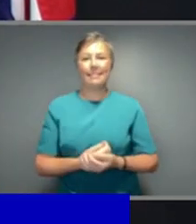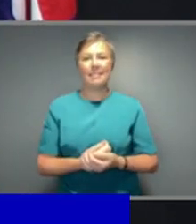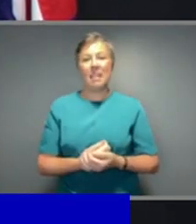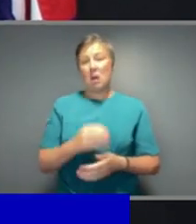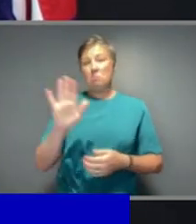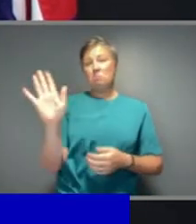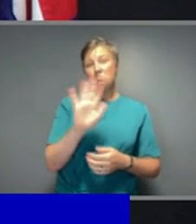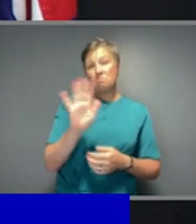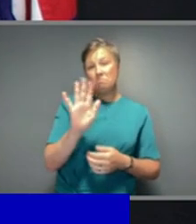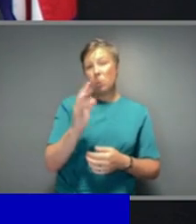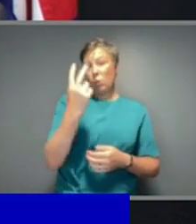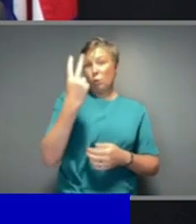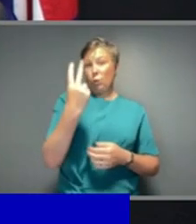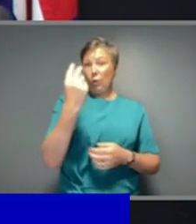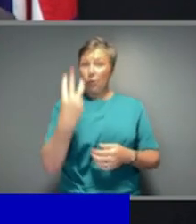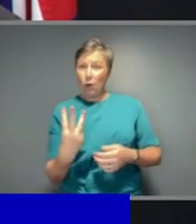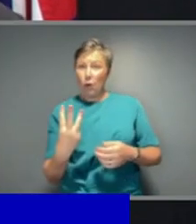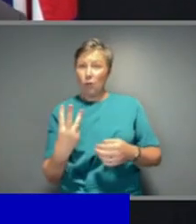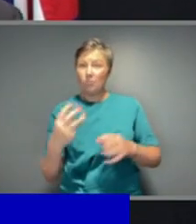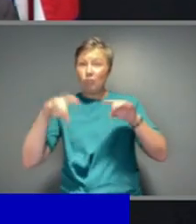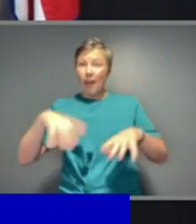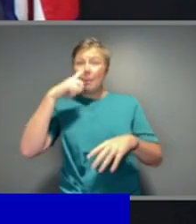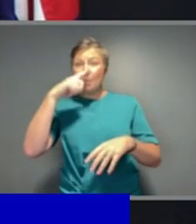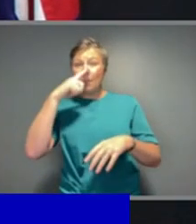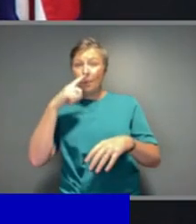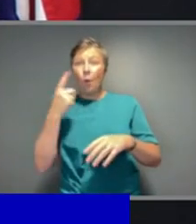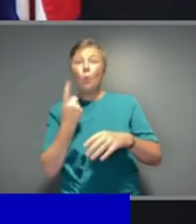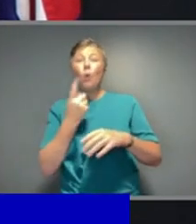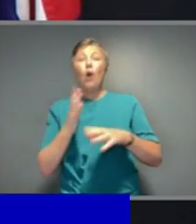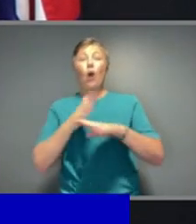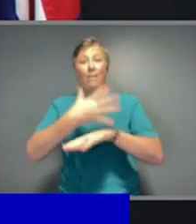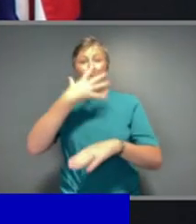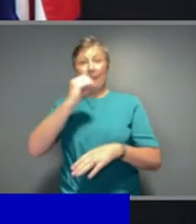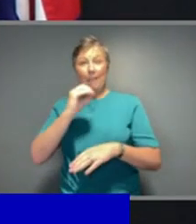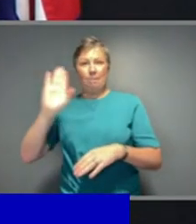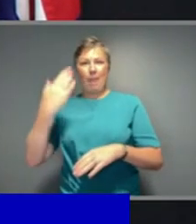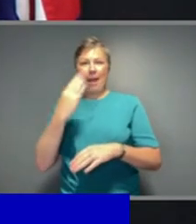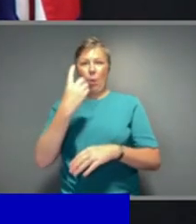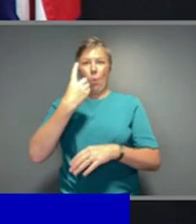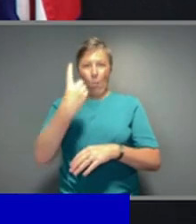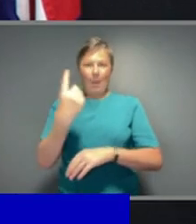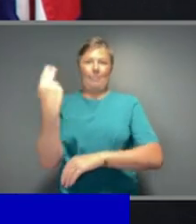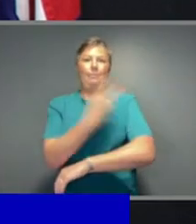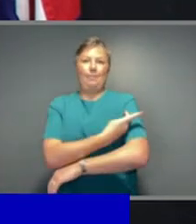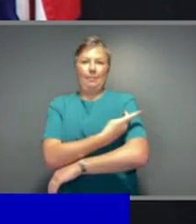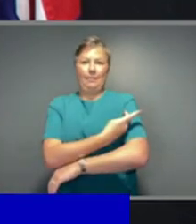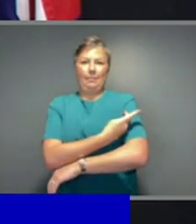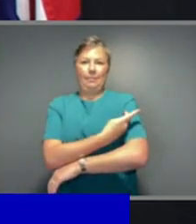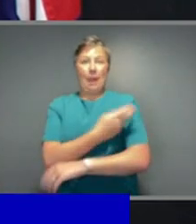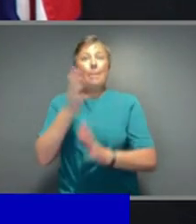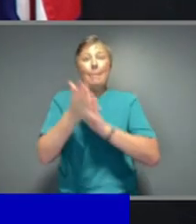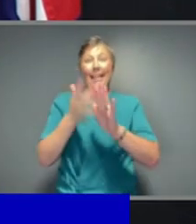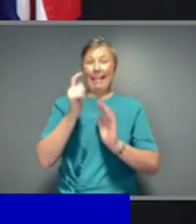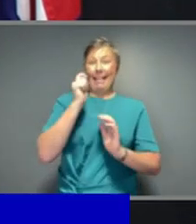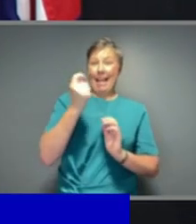-thirds of Australians aged over 50 who have had a first dose. We have almost 80% of Australians